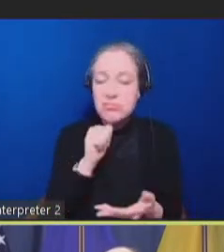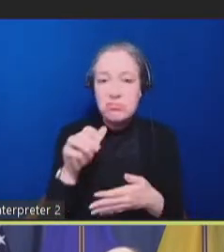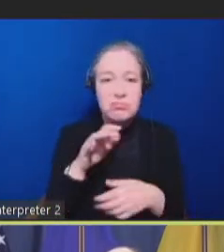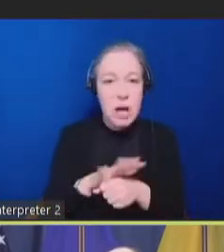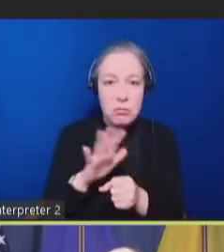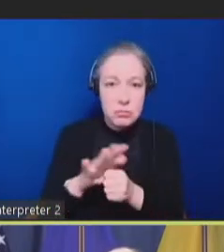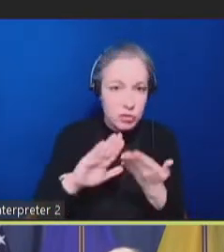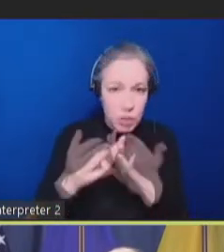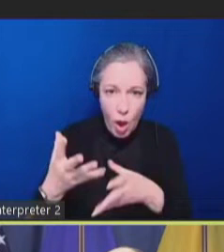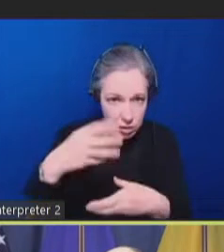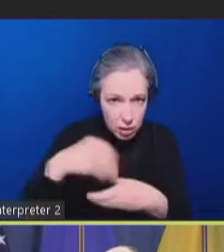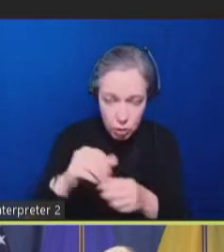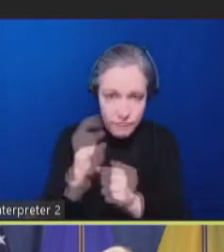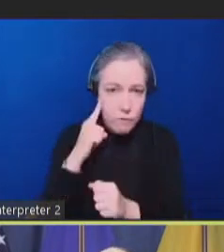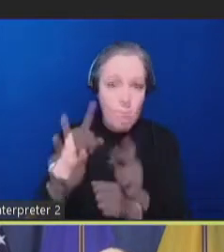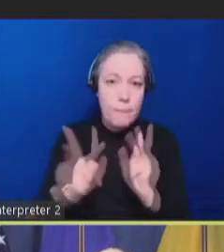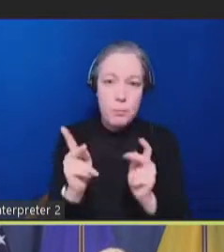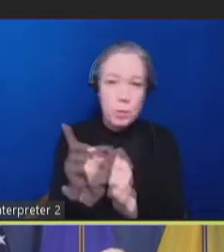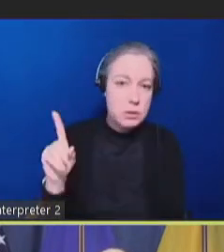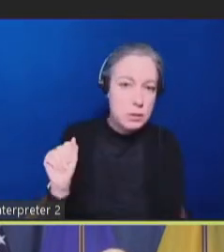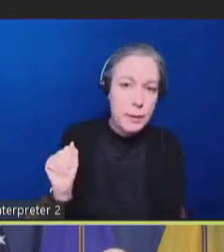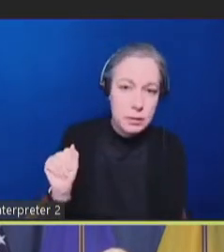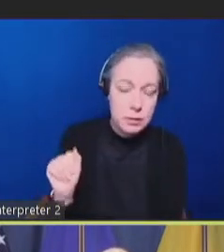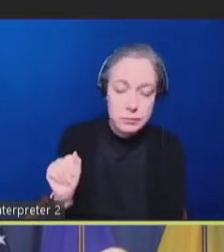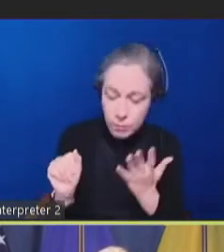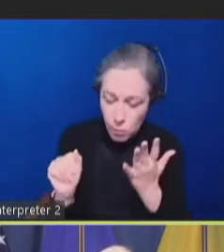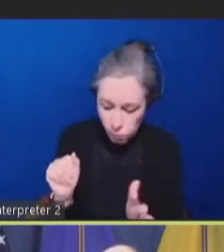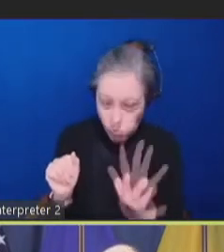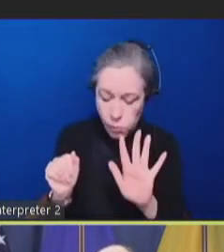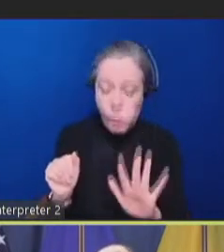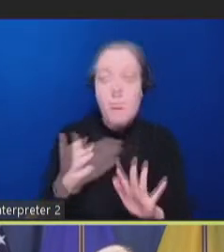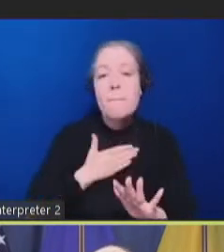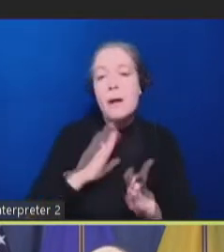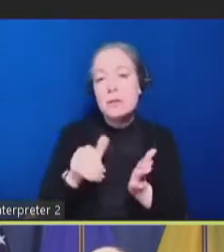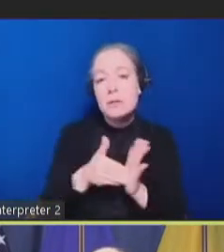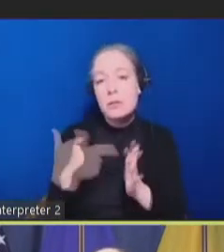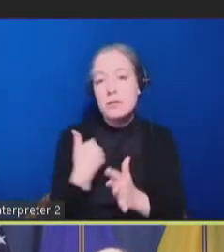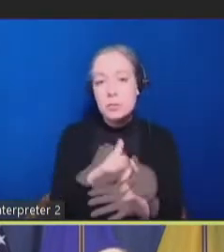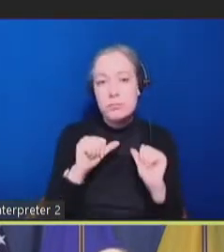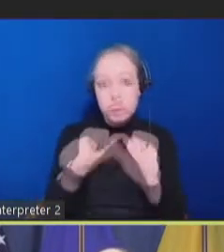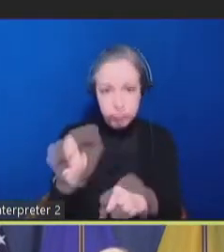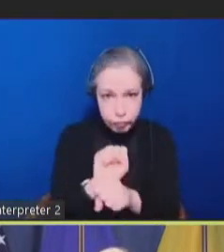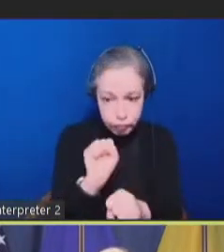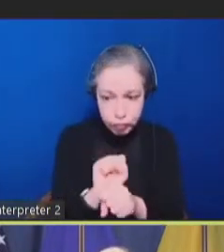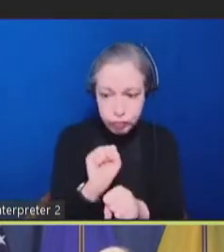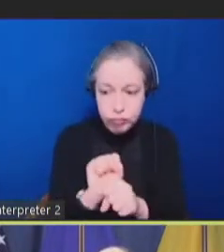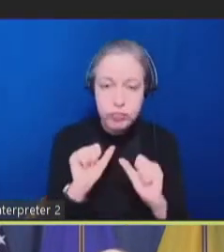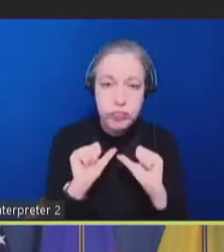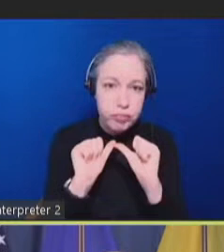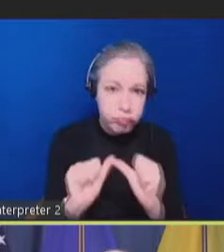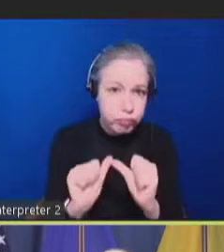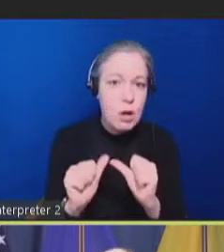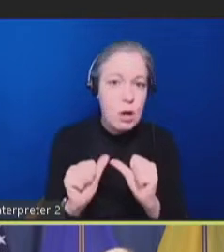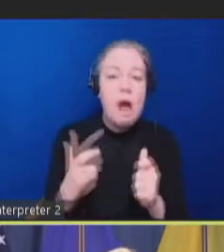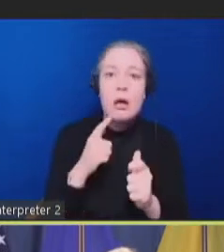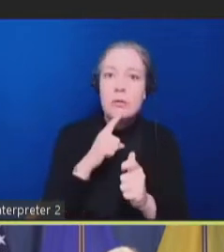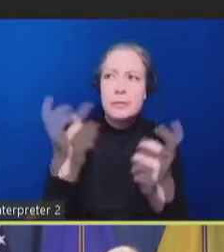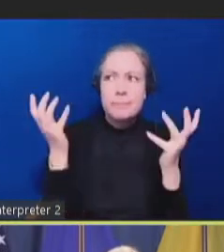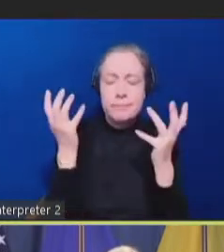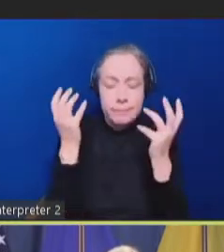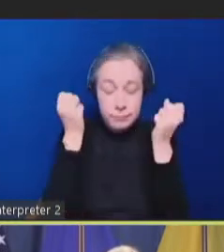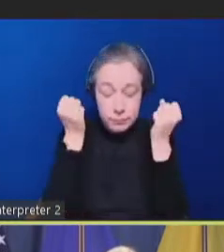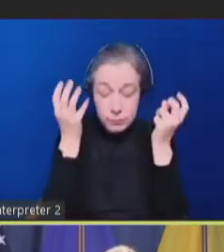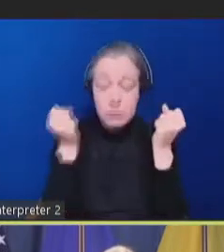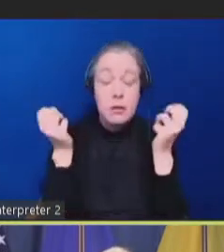disabilities. So, in the work that my center did, and the work that we still continue to do, it is astounding at the